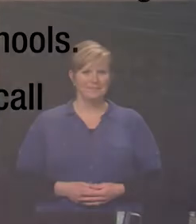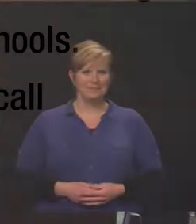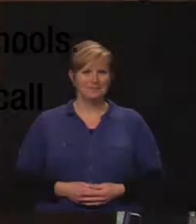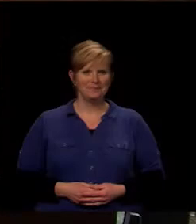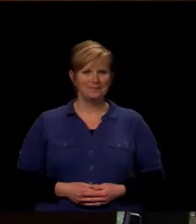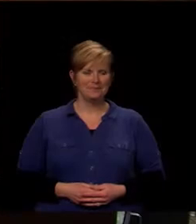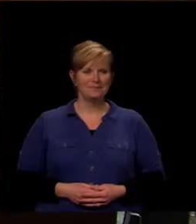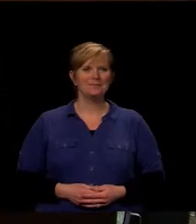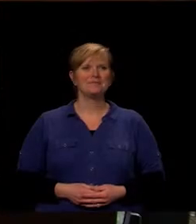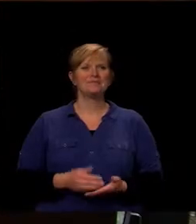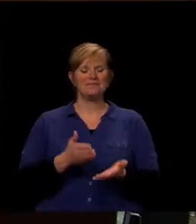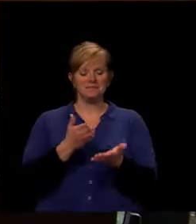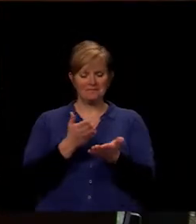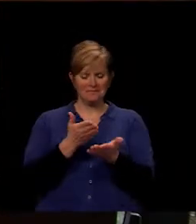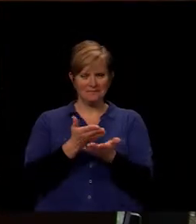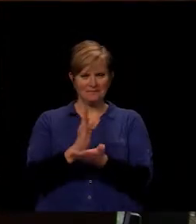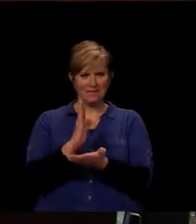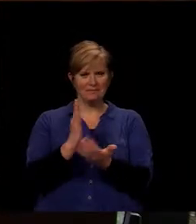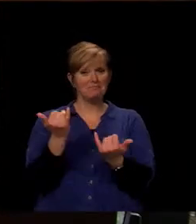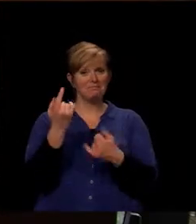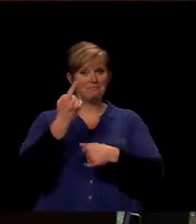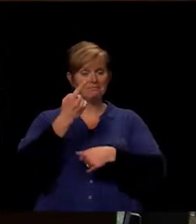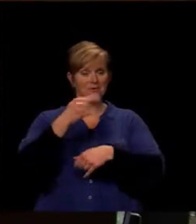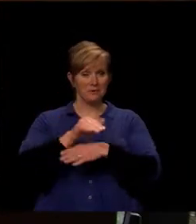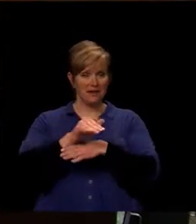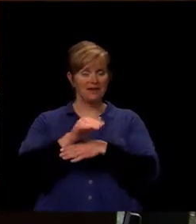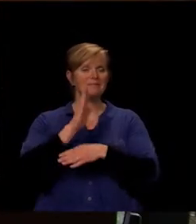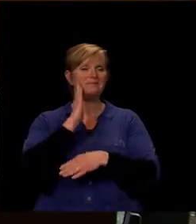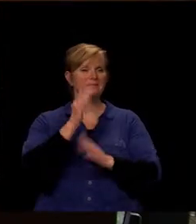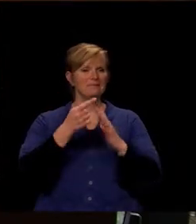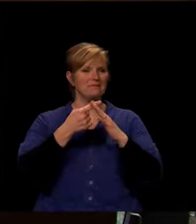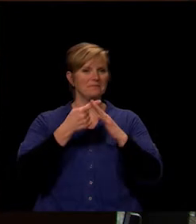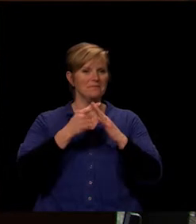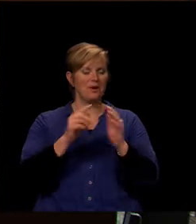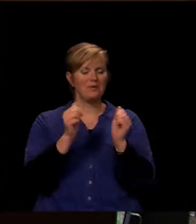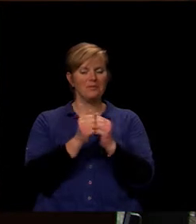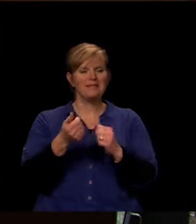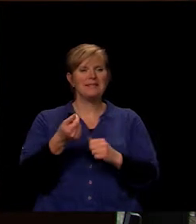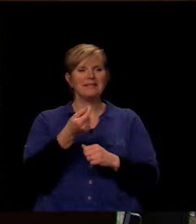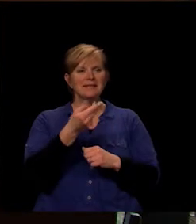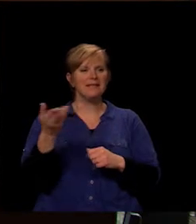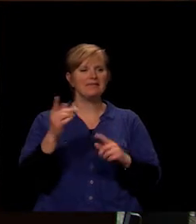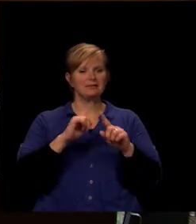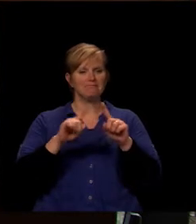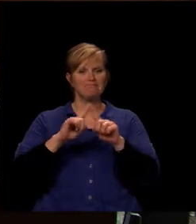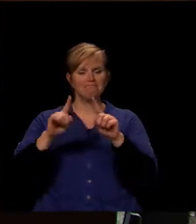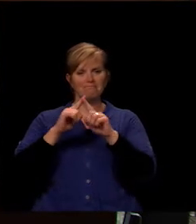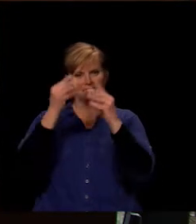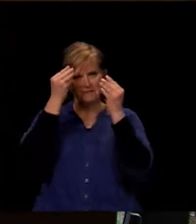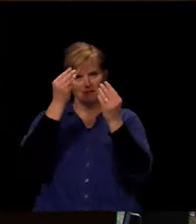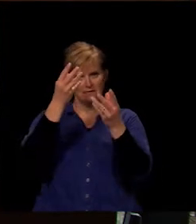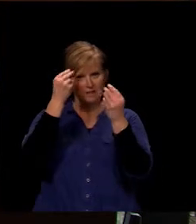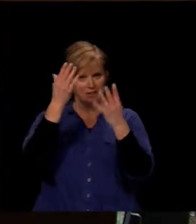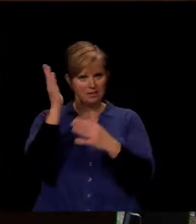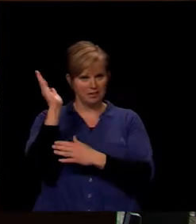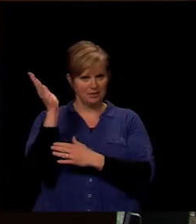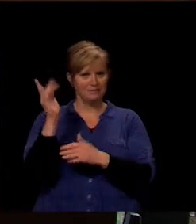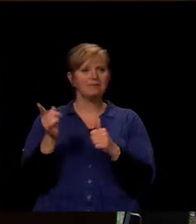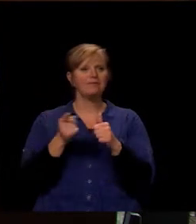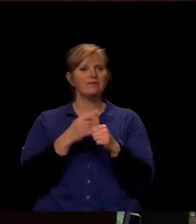All right, to start off tonight, we have several different information presentations and the first one being